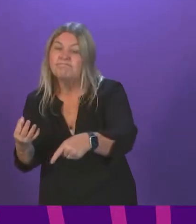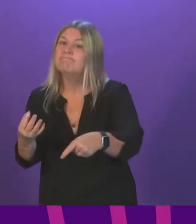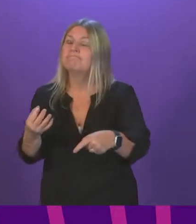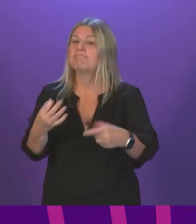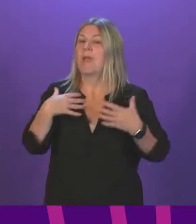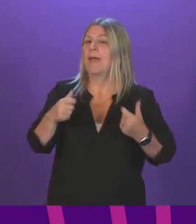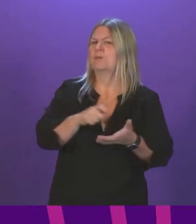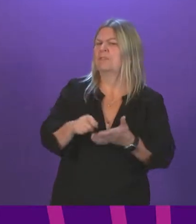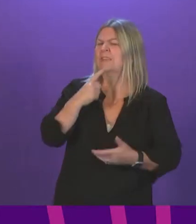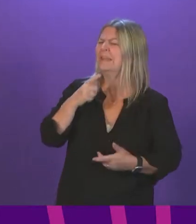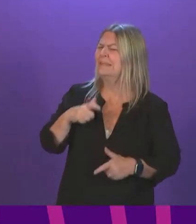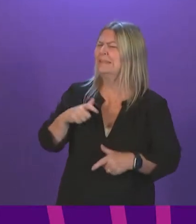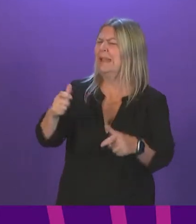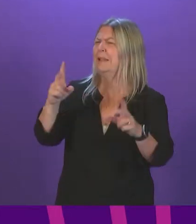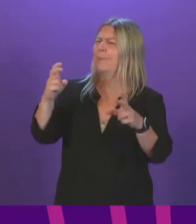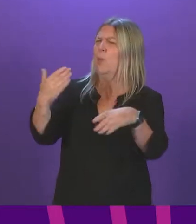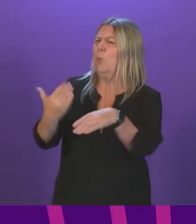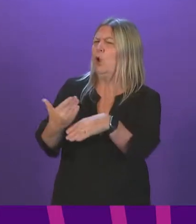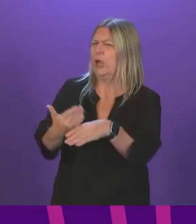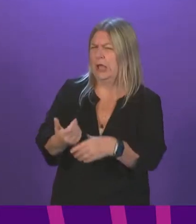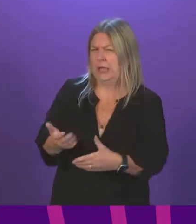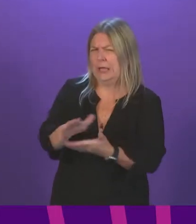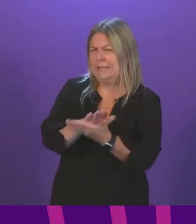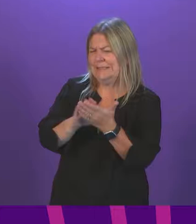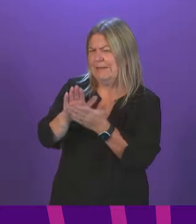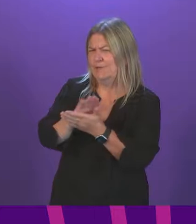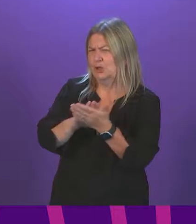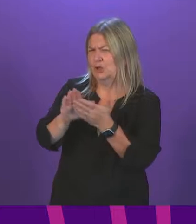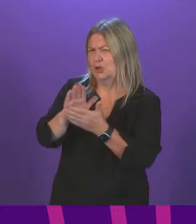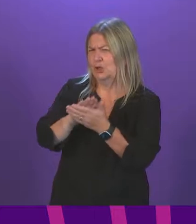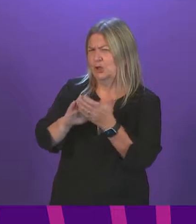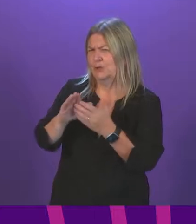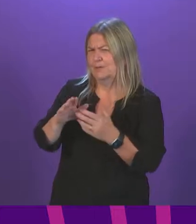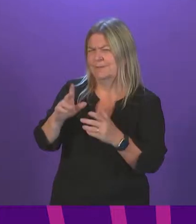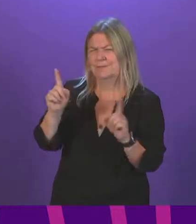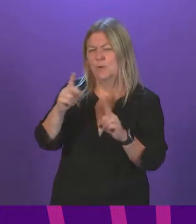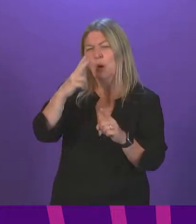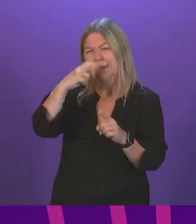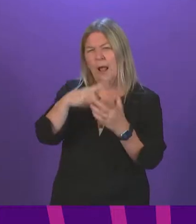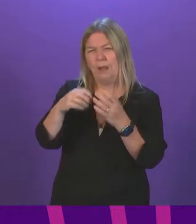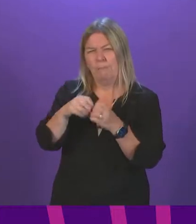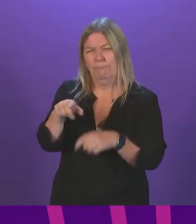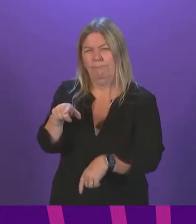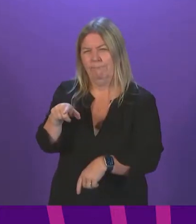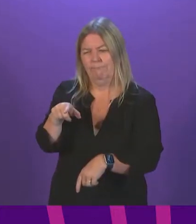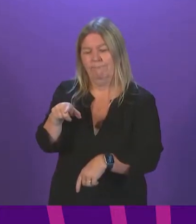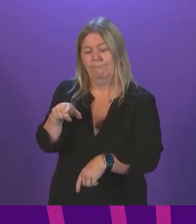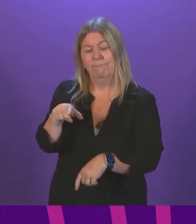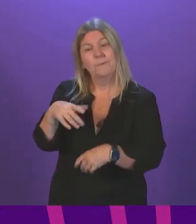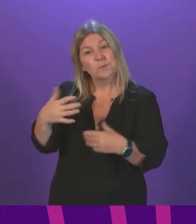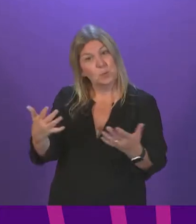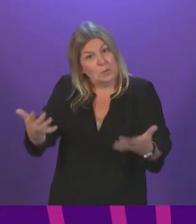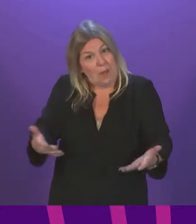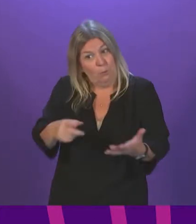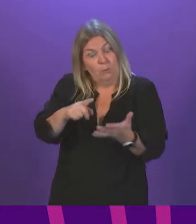working, still working on the definition of a nightclub. So, does the Deputy First Minister see how